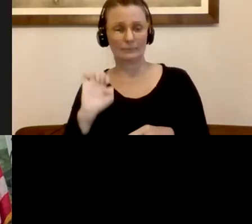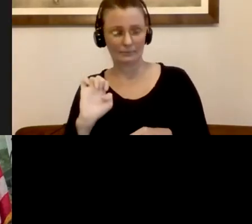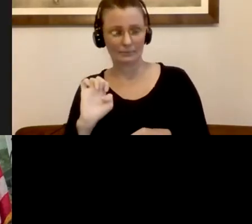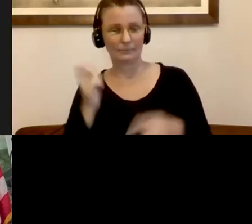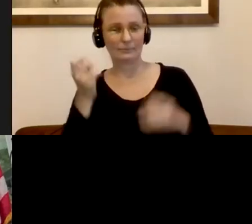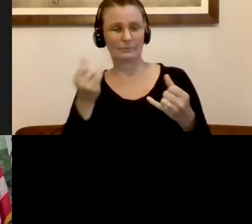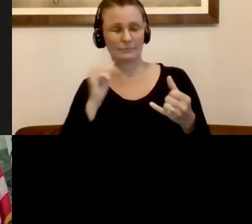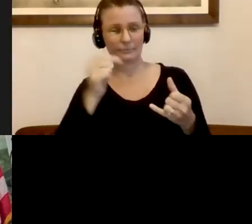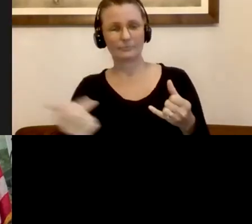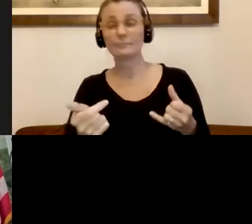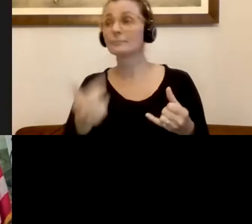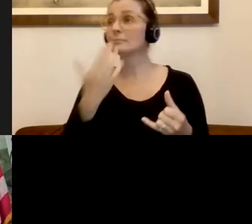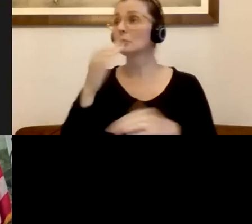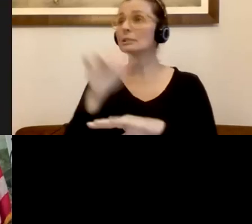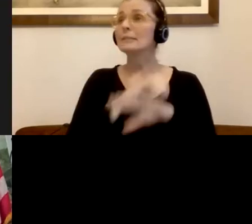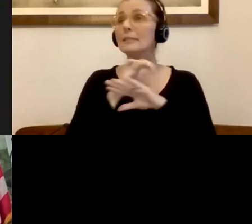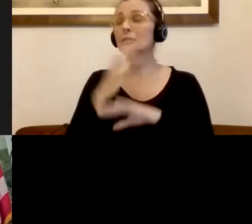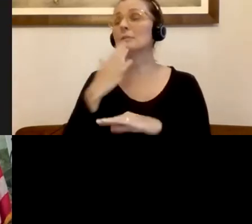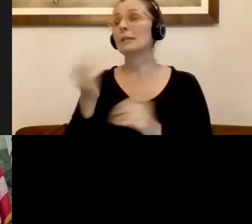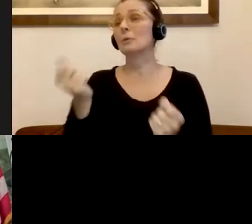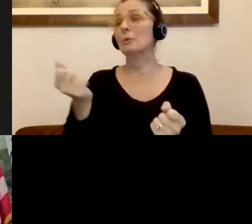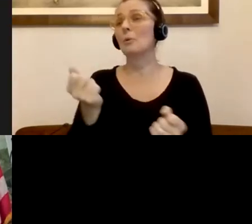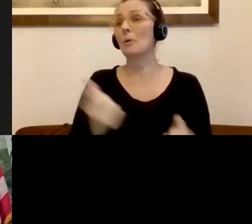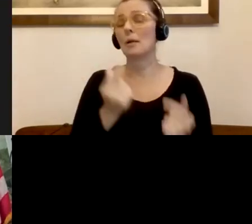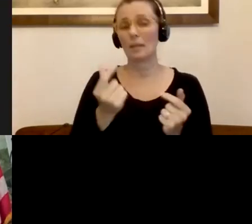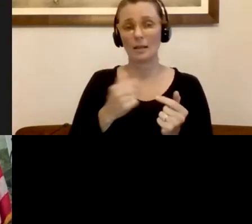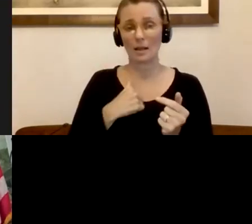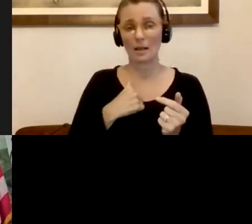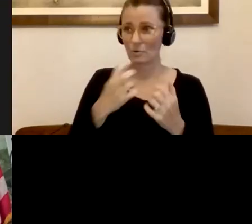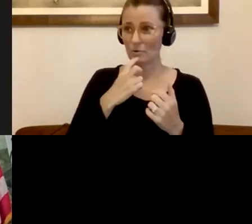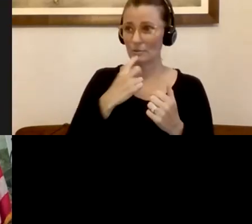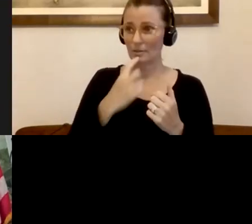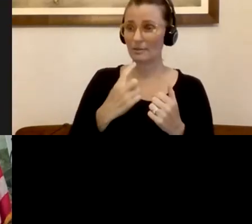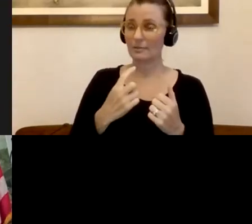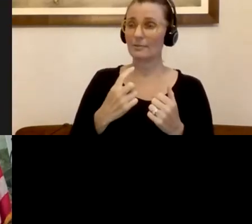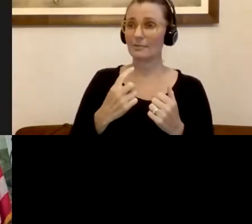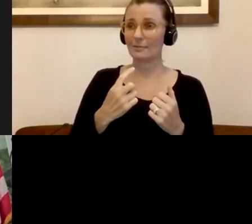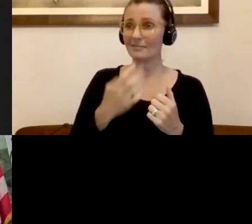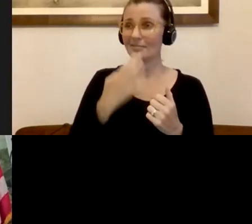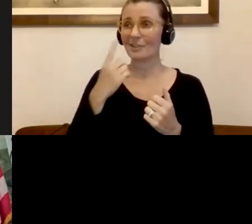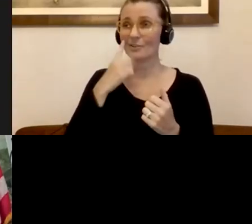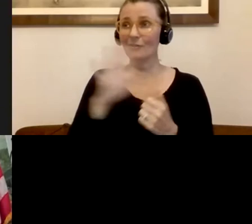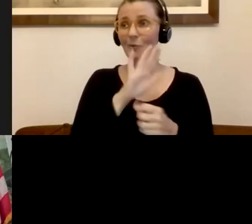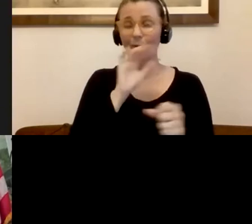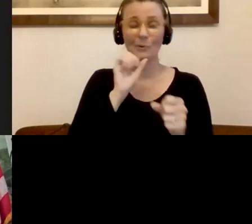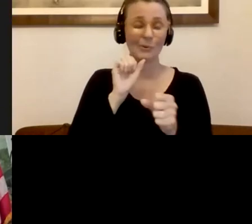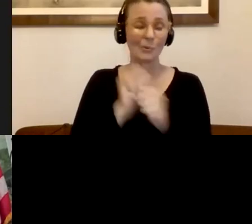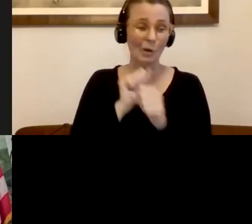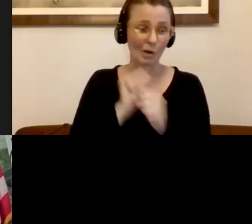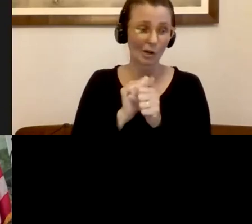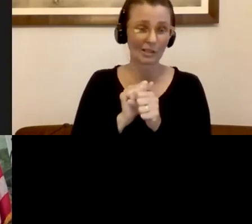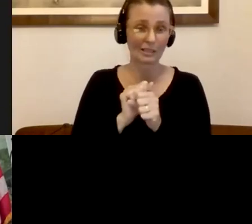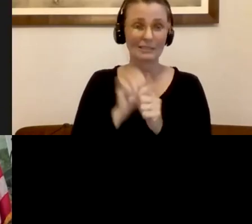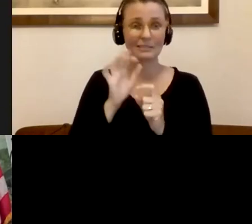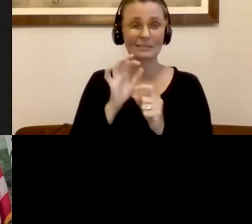Good evening. Thank you, everybody. Um, I just want to say thank you for all you're doing, specifically, you know, Cindy